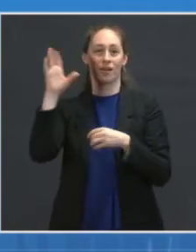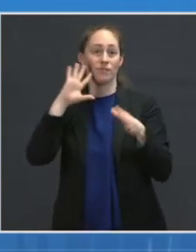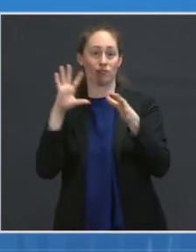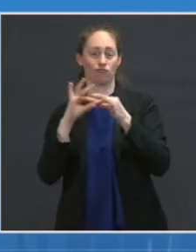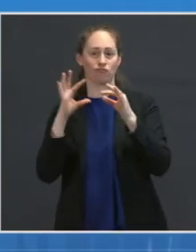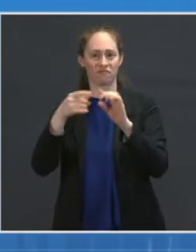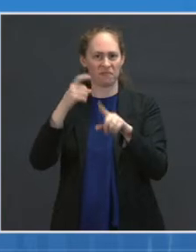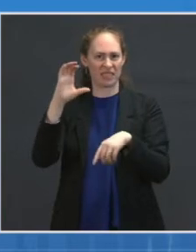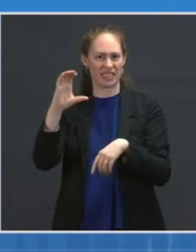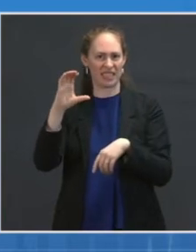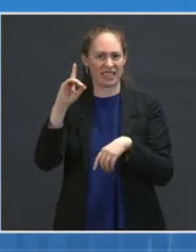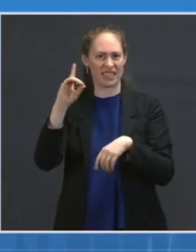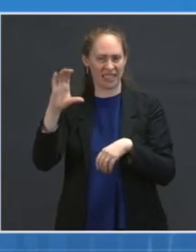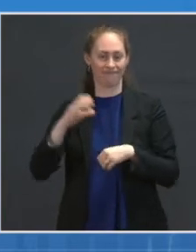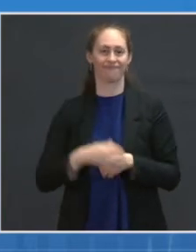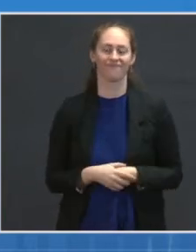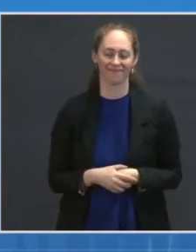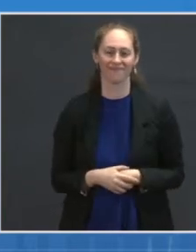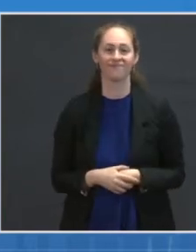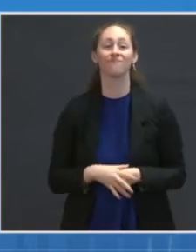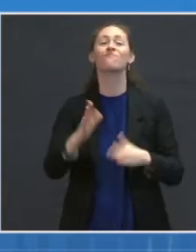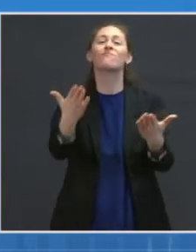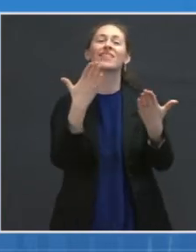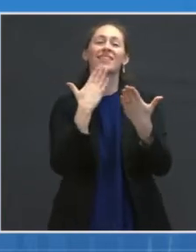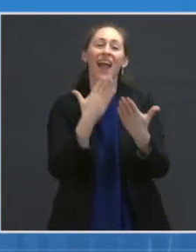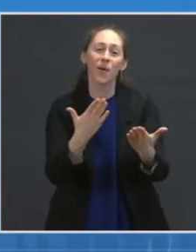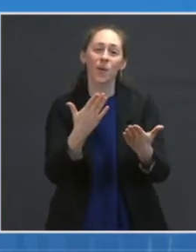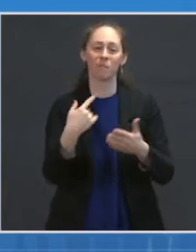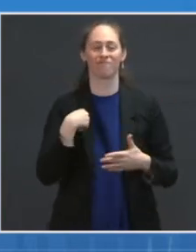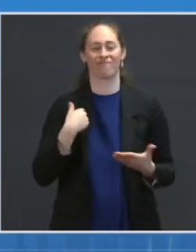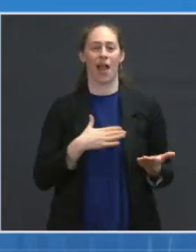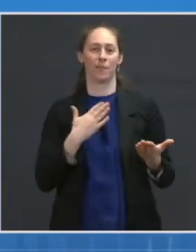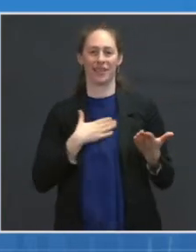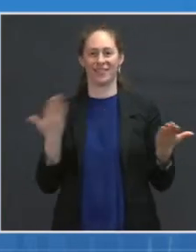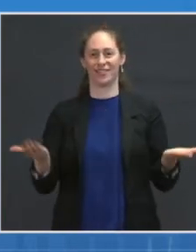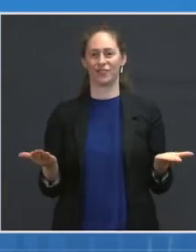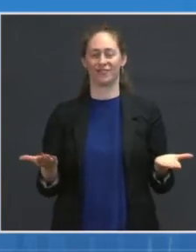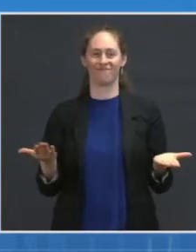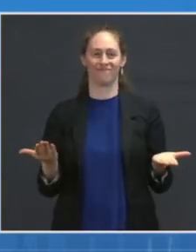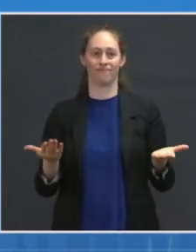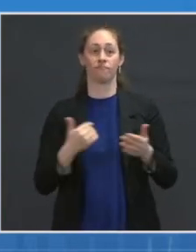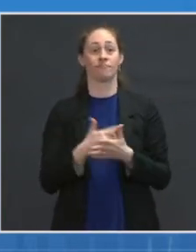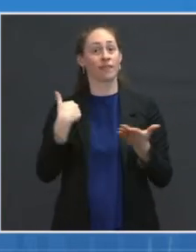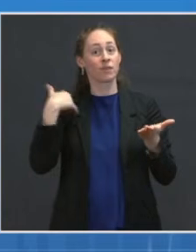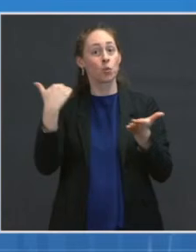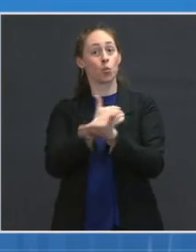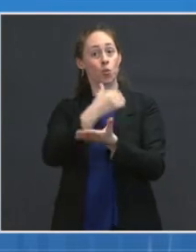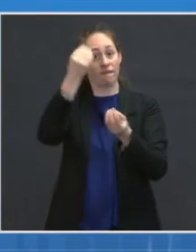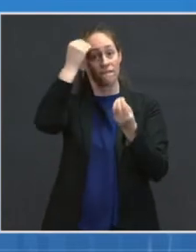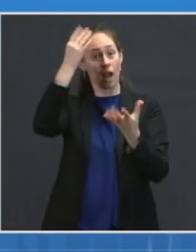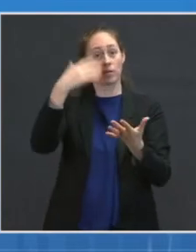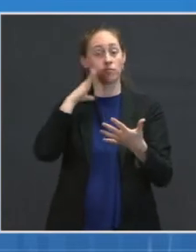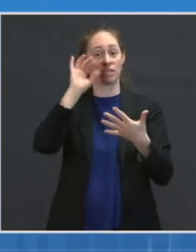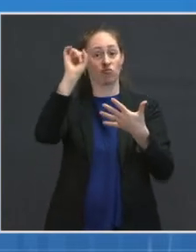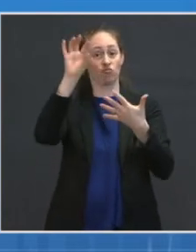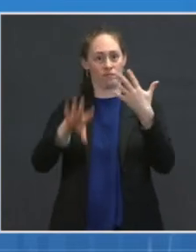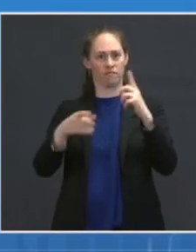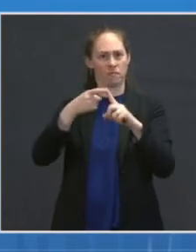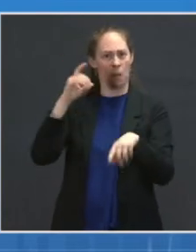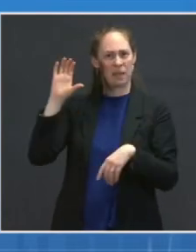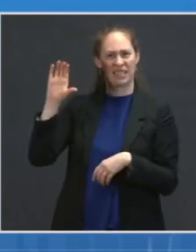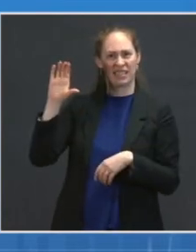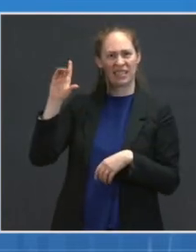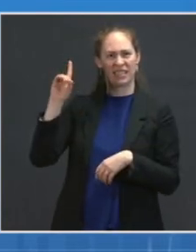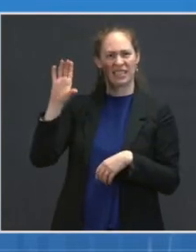Thank you so much. I'm delighted to be back with you today. I have new information to share from CDC regarding ongoing safety monitoring of the